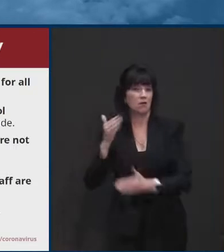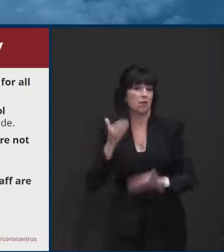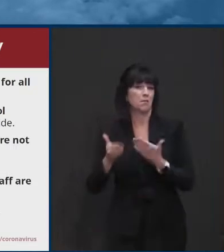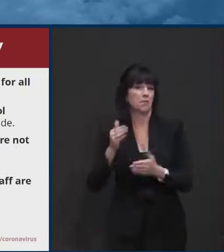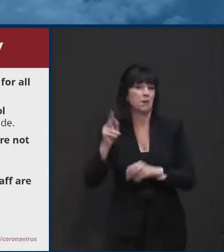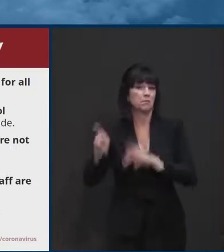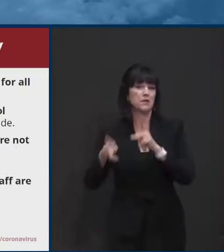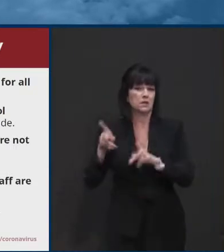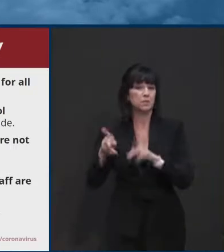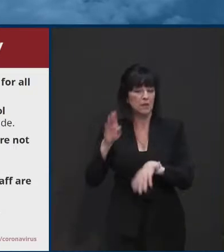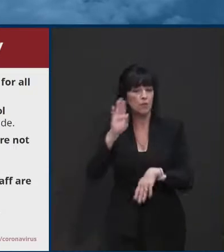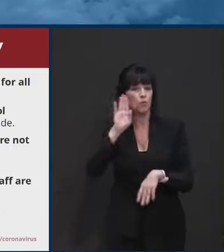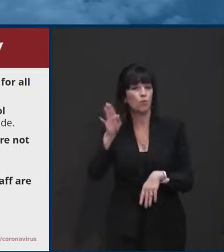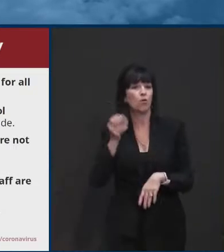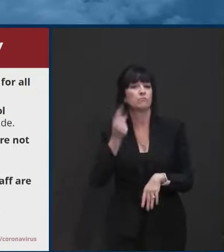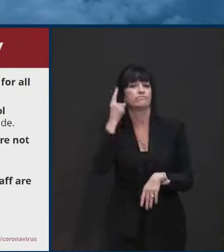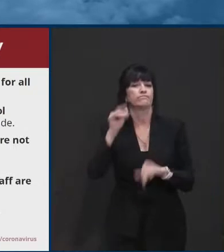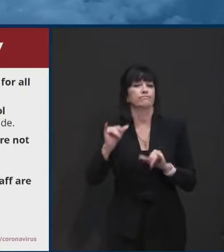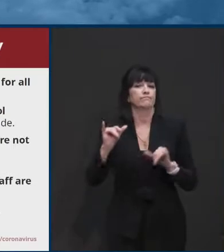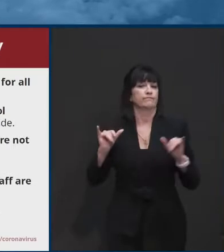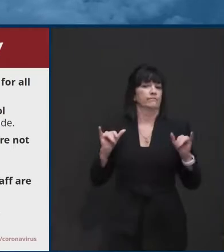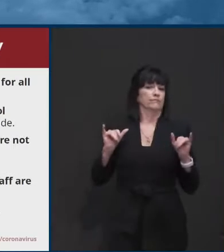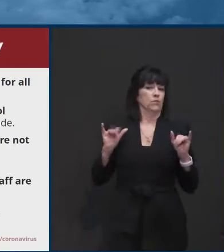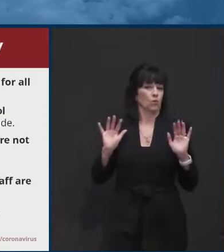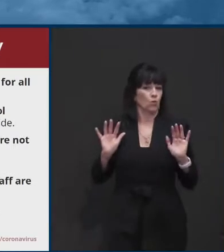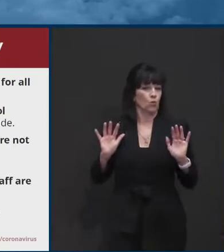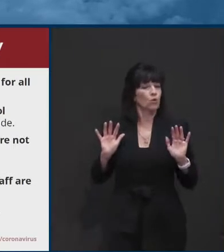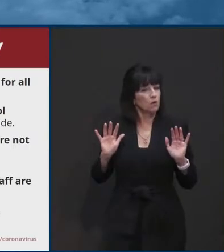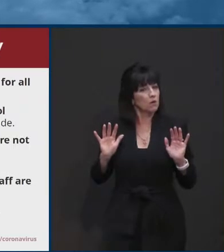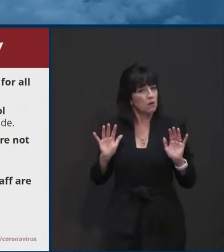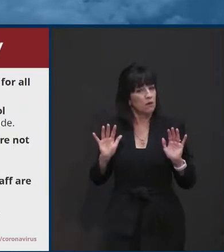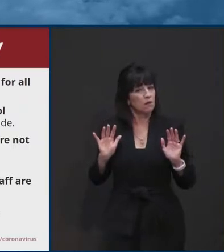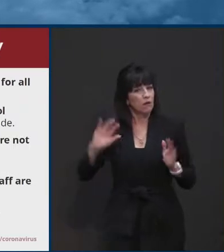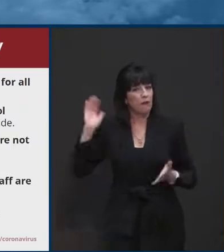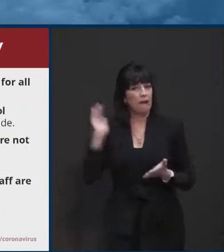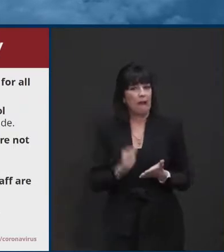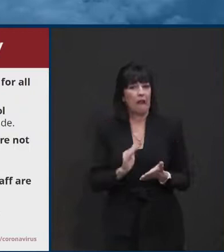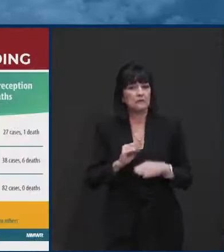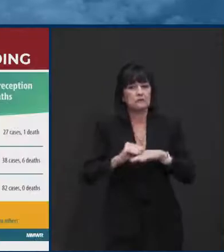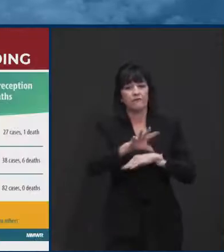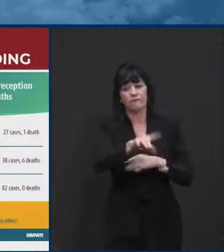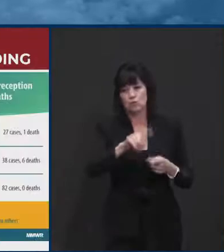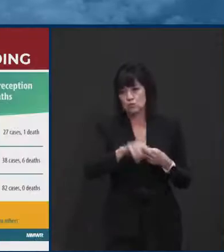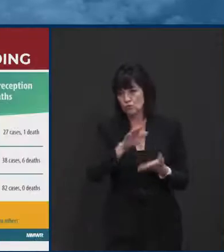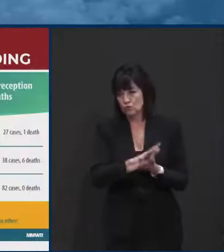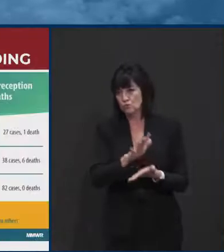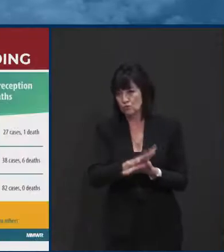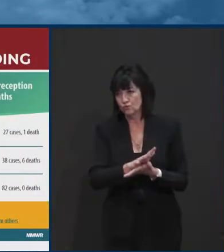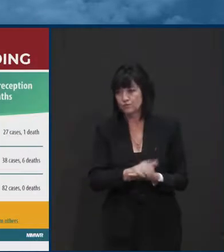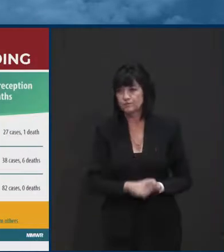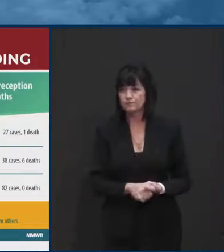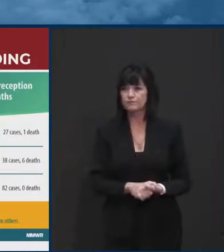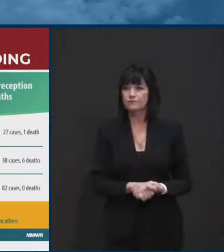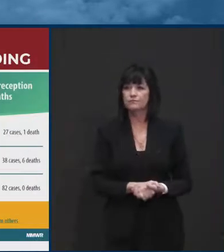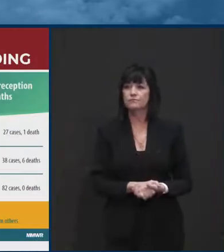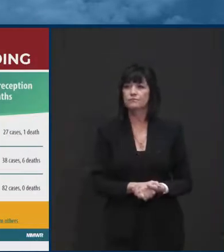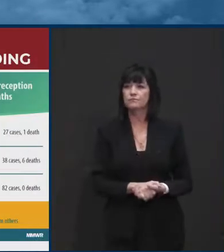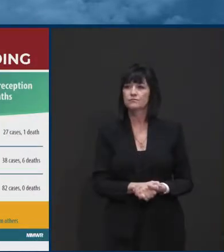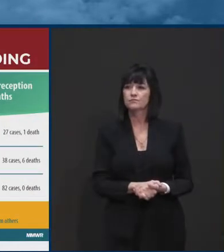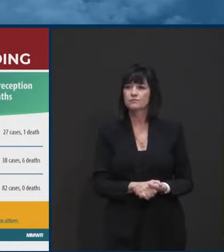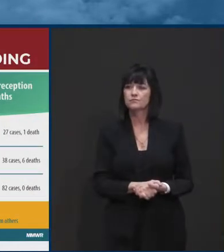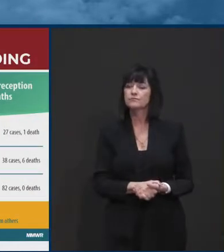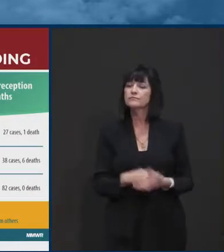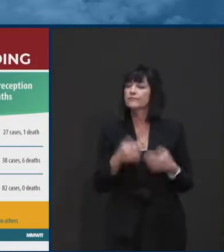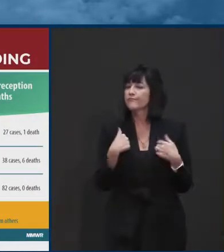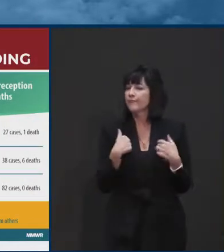able to keep schools open. So on the next slide, I really wanted to, um, to touch on, um,